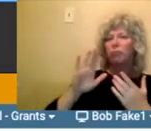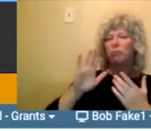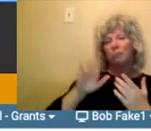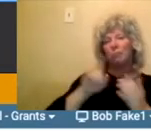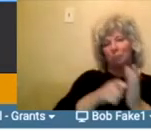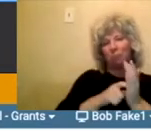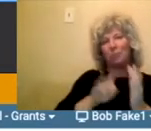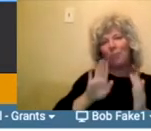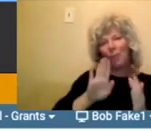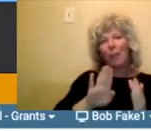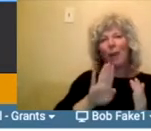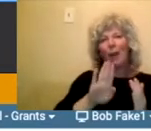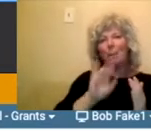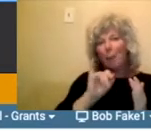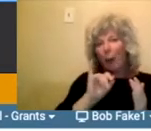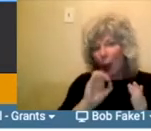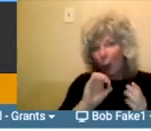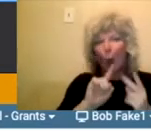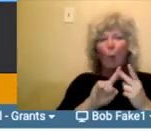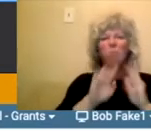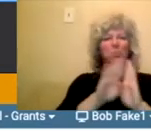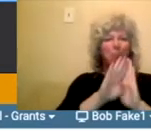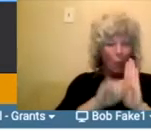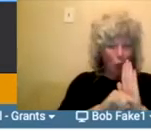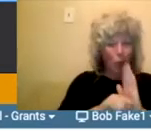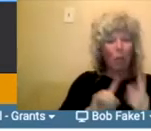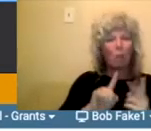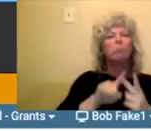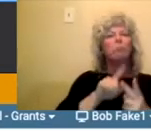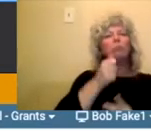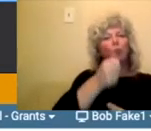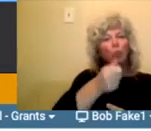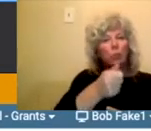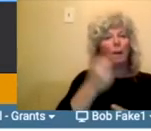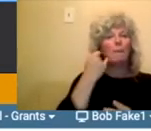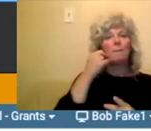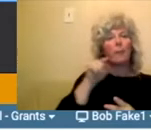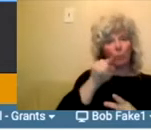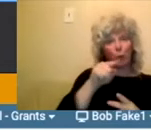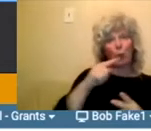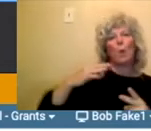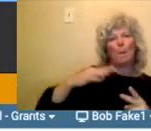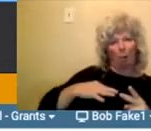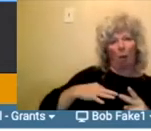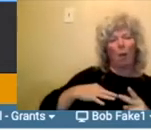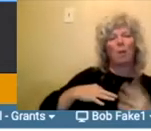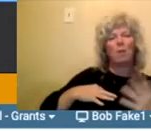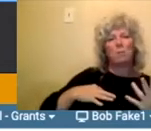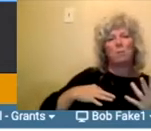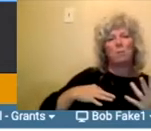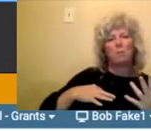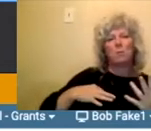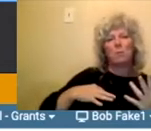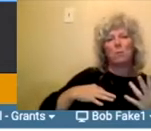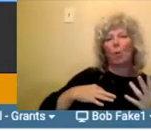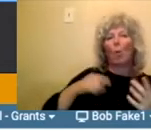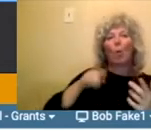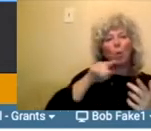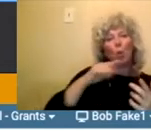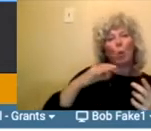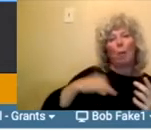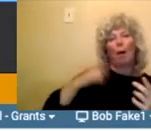that please include yourself. Your, if you're the one applying even on behalf of, uh, a collective or